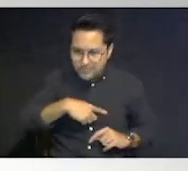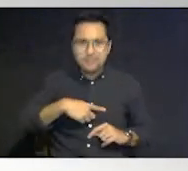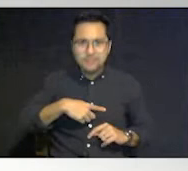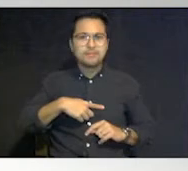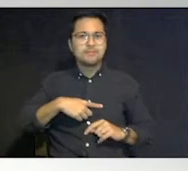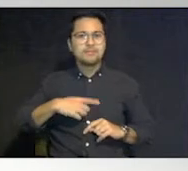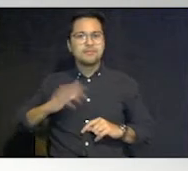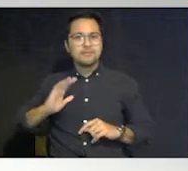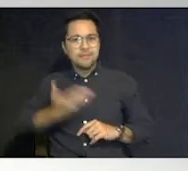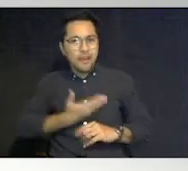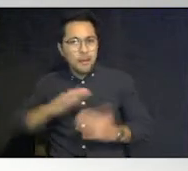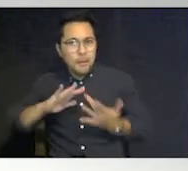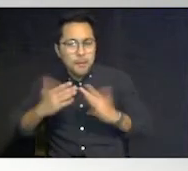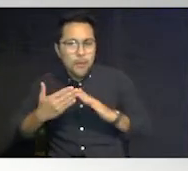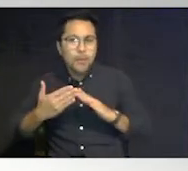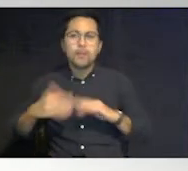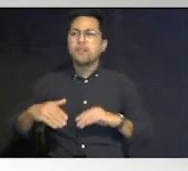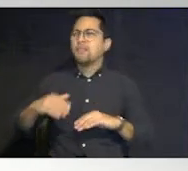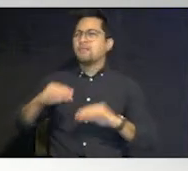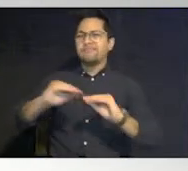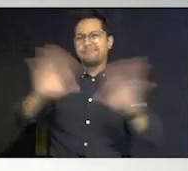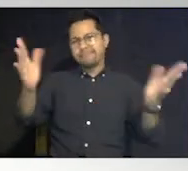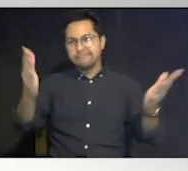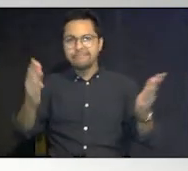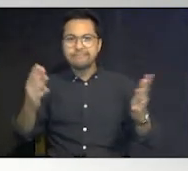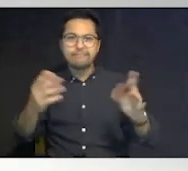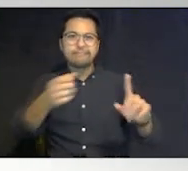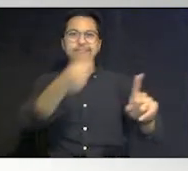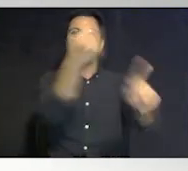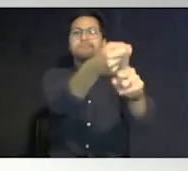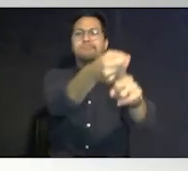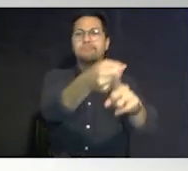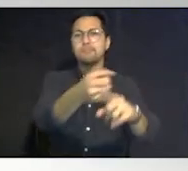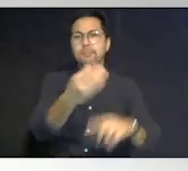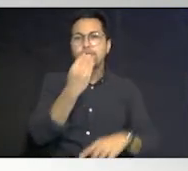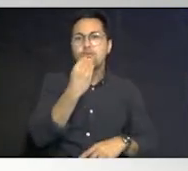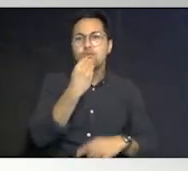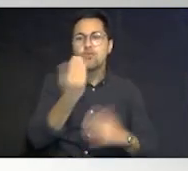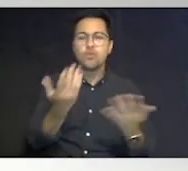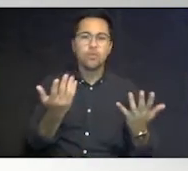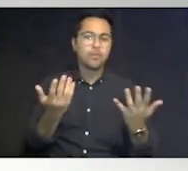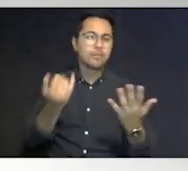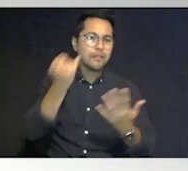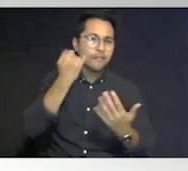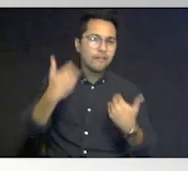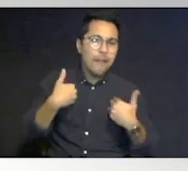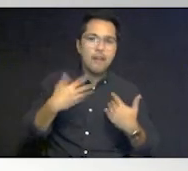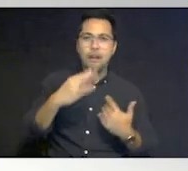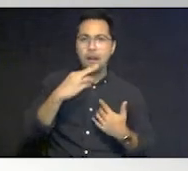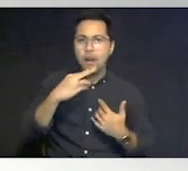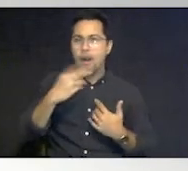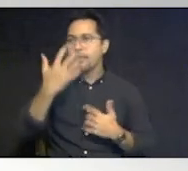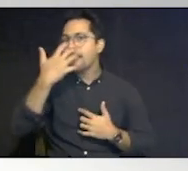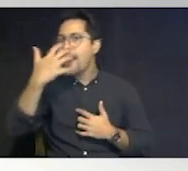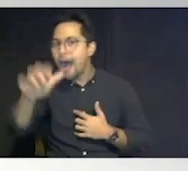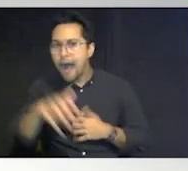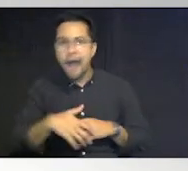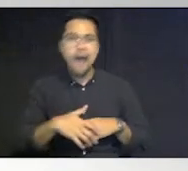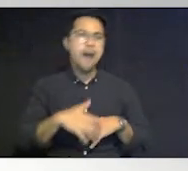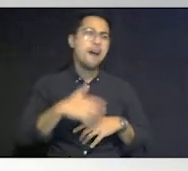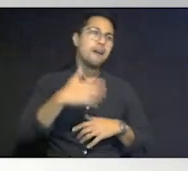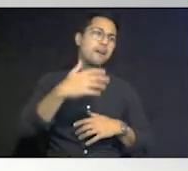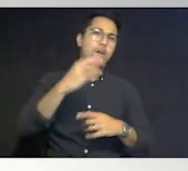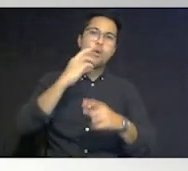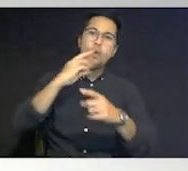about it could affect food it could affect whether we have potable water or whether we have water that